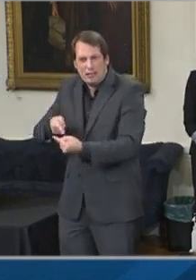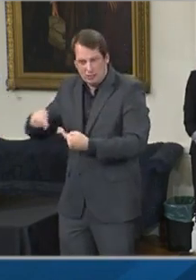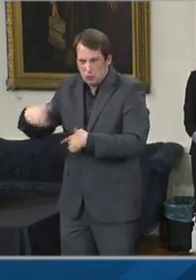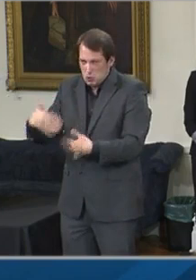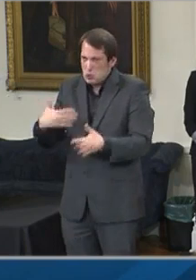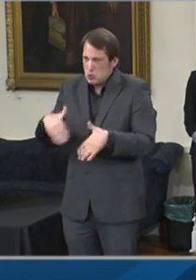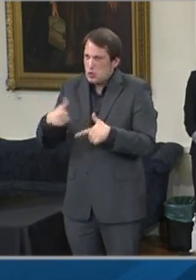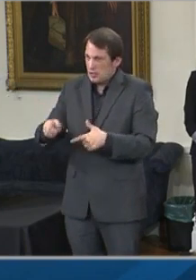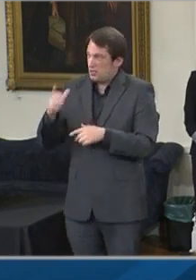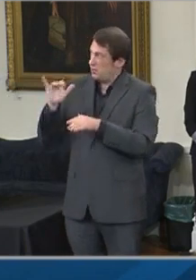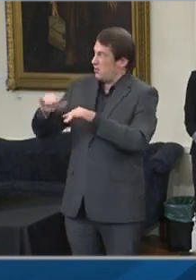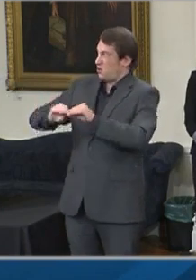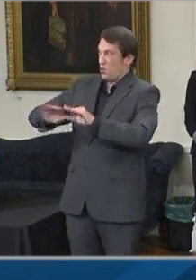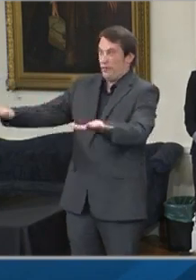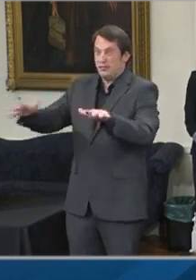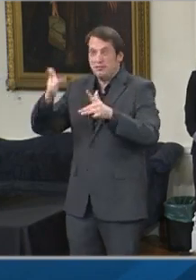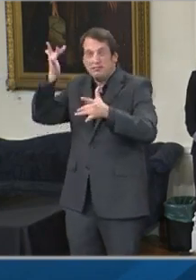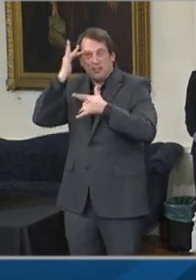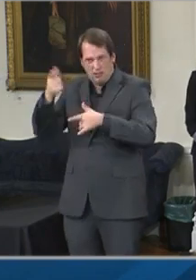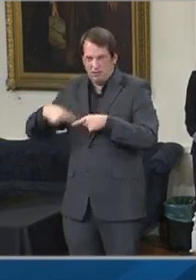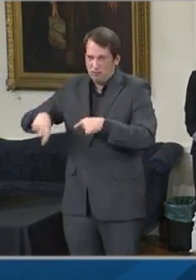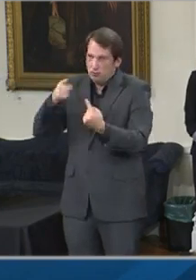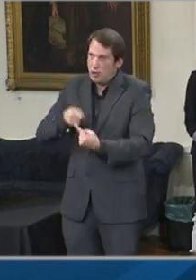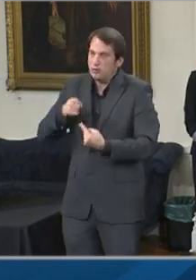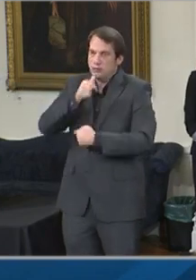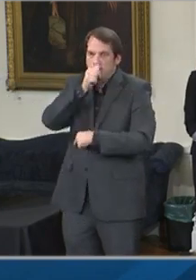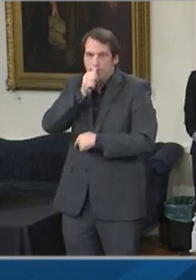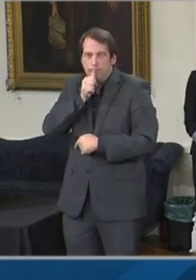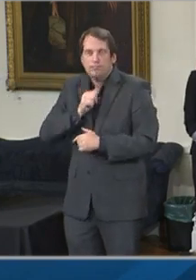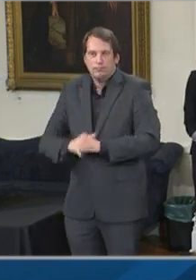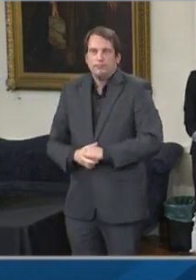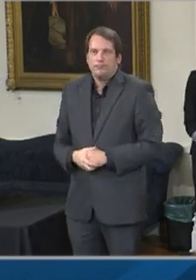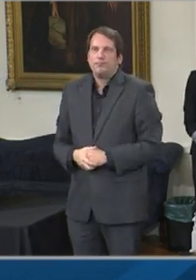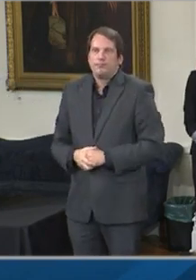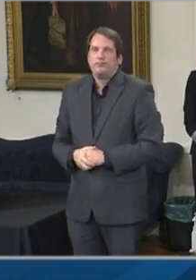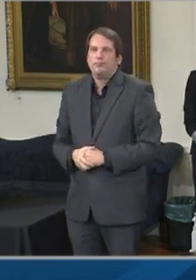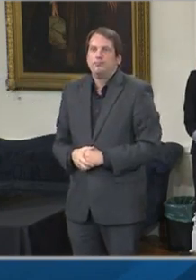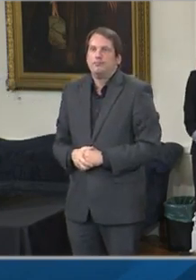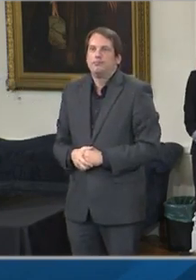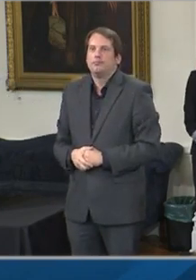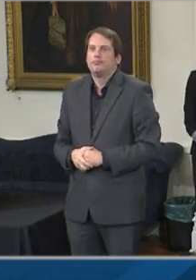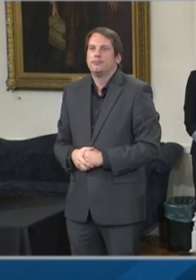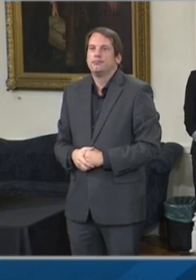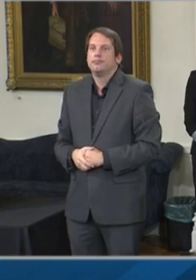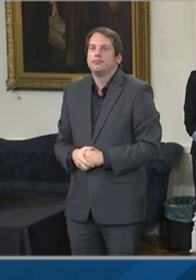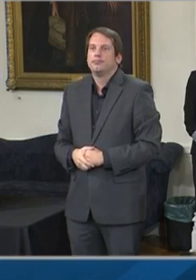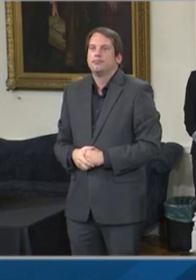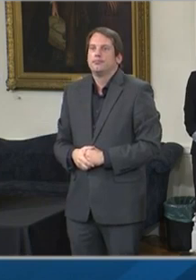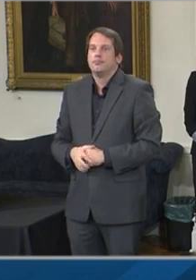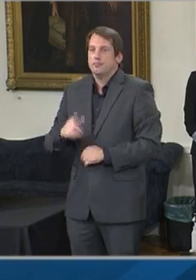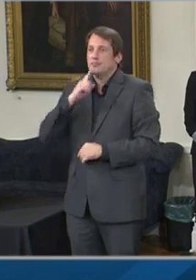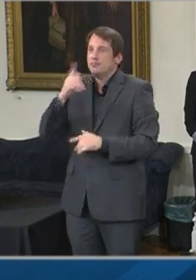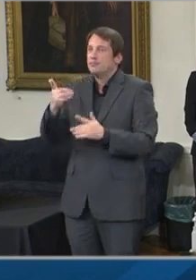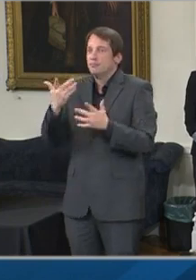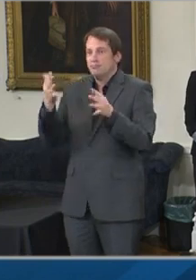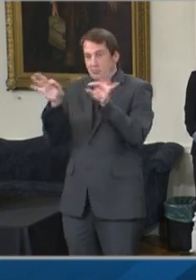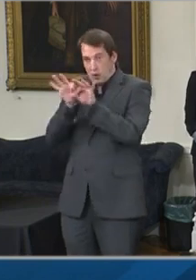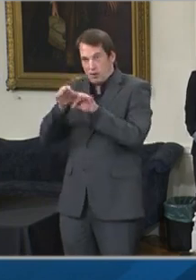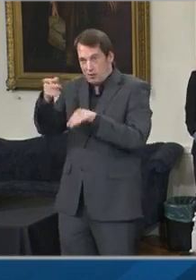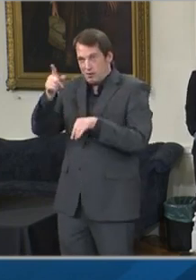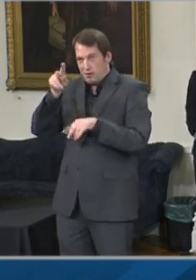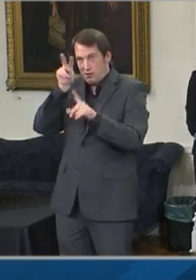Equally important to their survival will be all 24 jurisdictions finally moving into stage 3